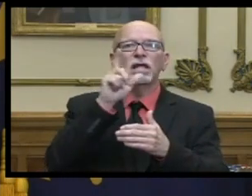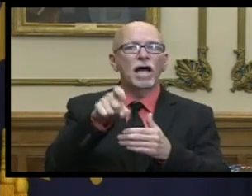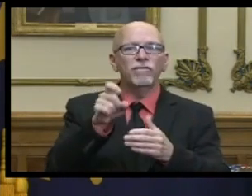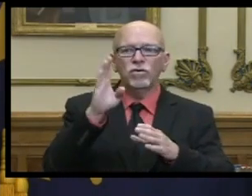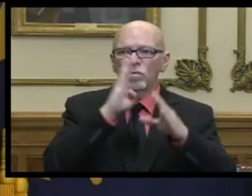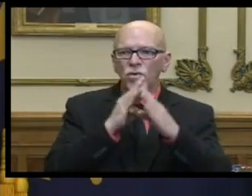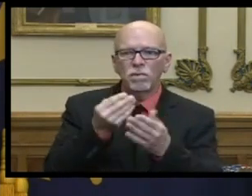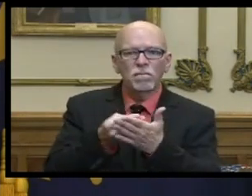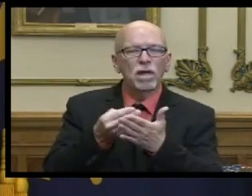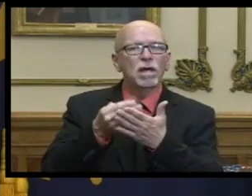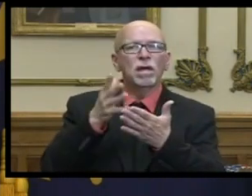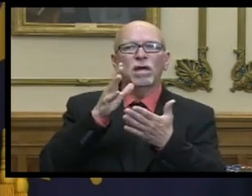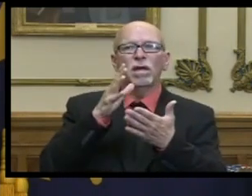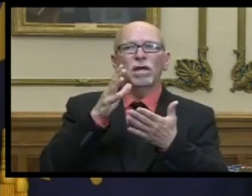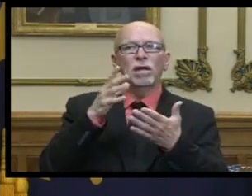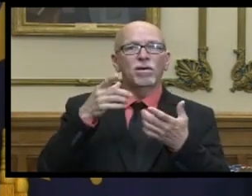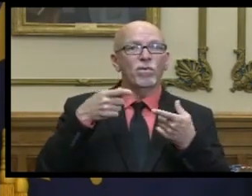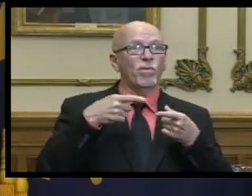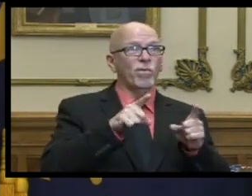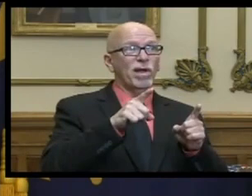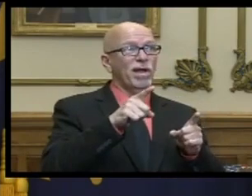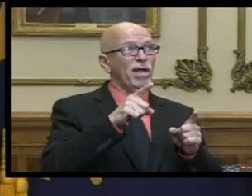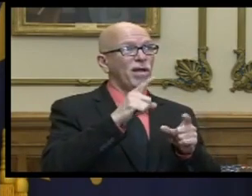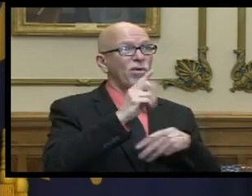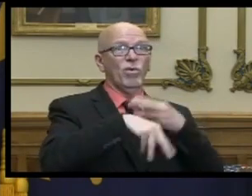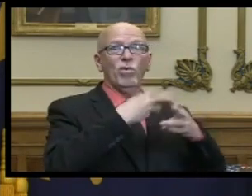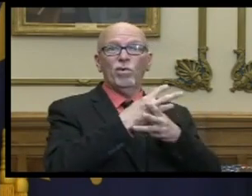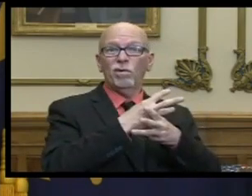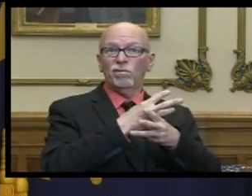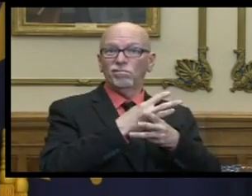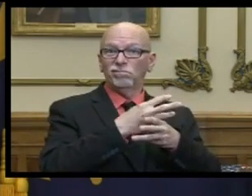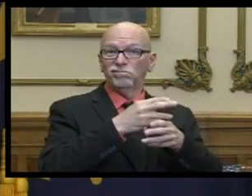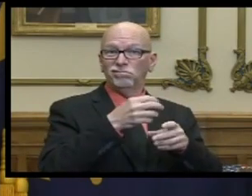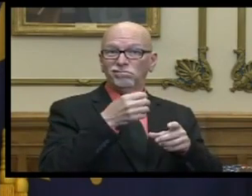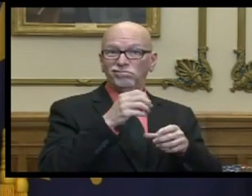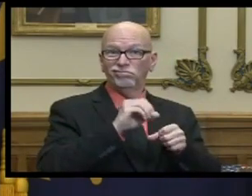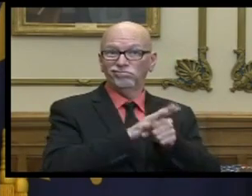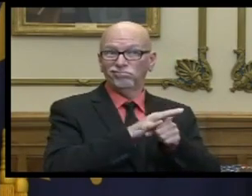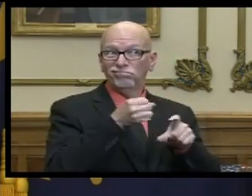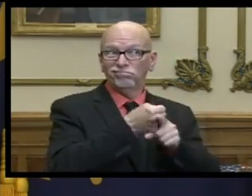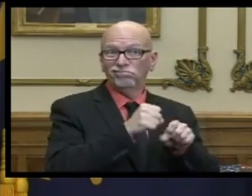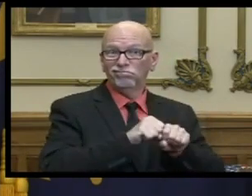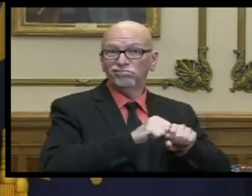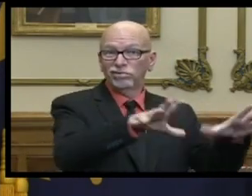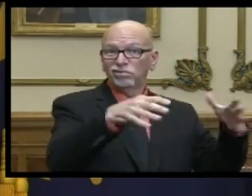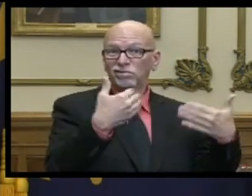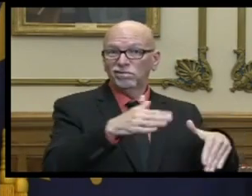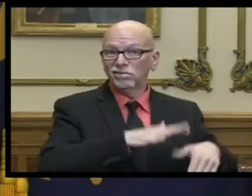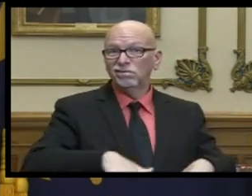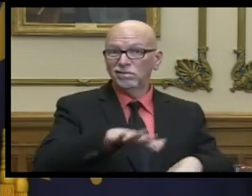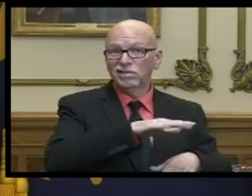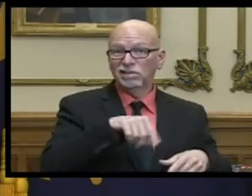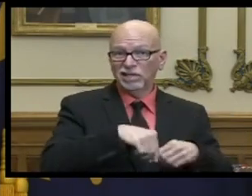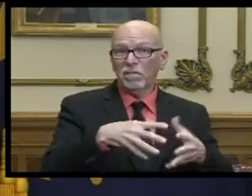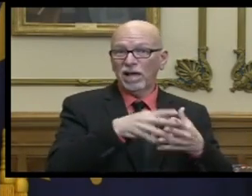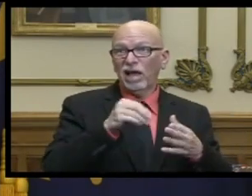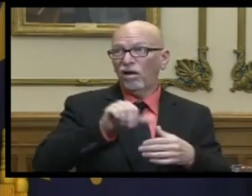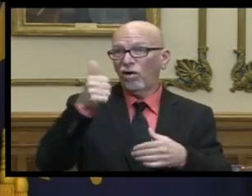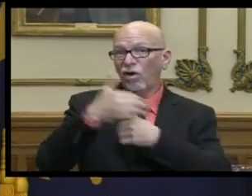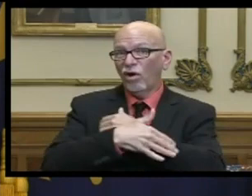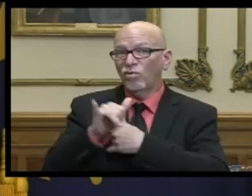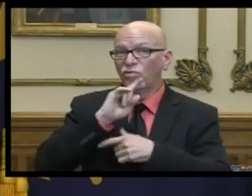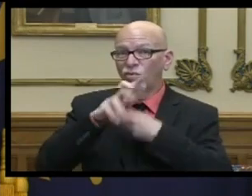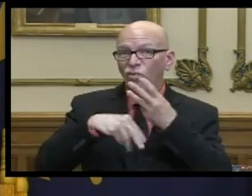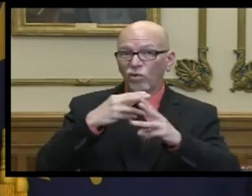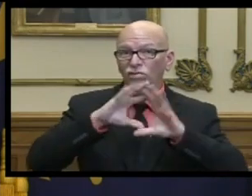budgets even while a global pandemic has truly washed upon our shores as it has others but this just